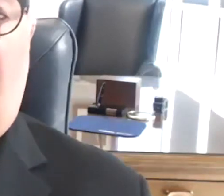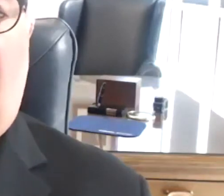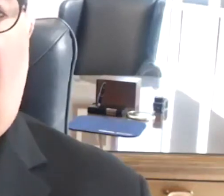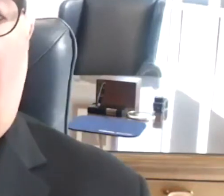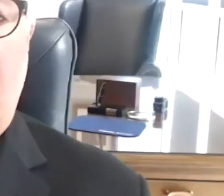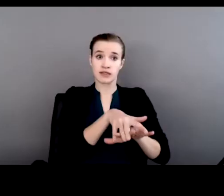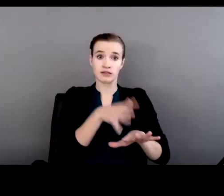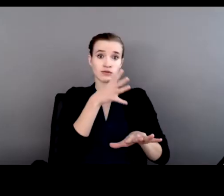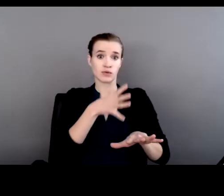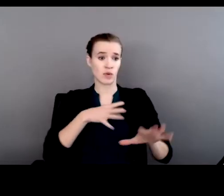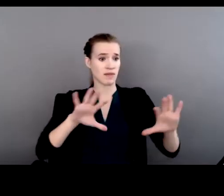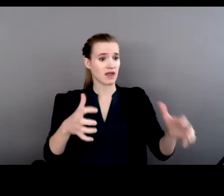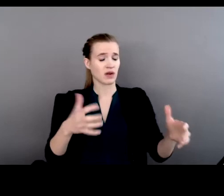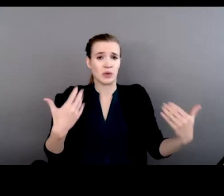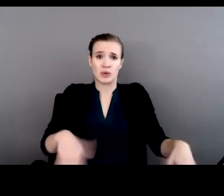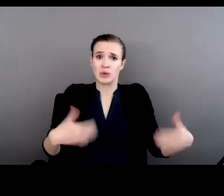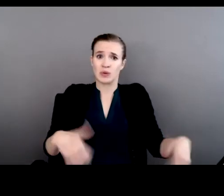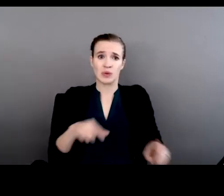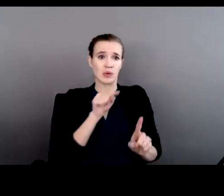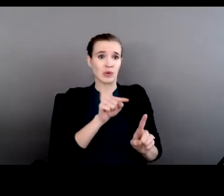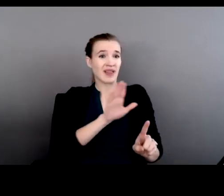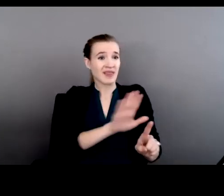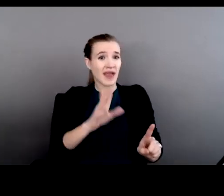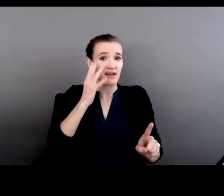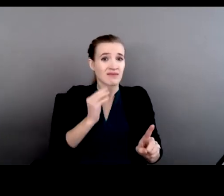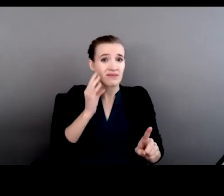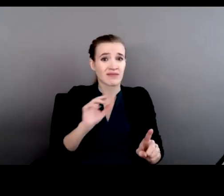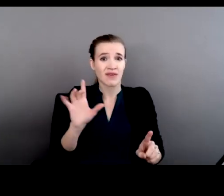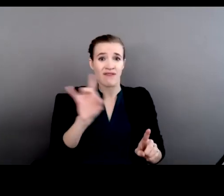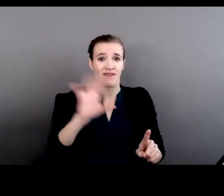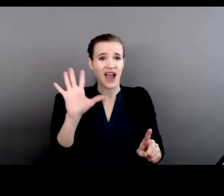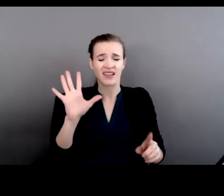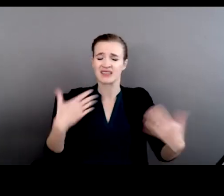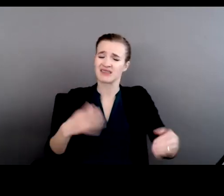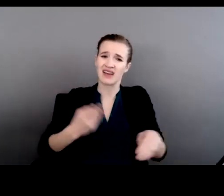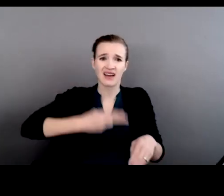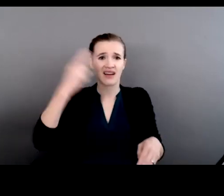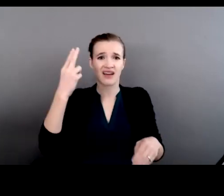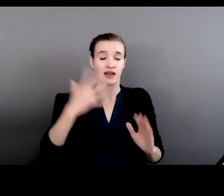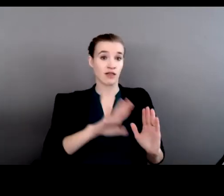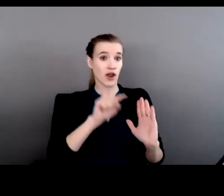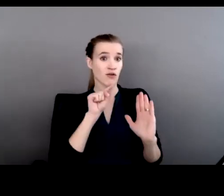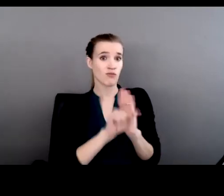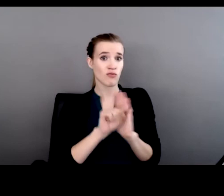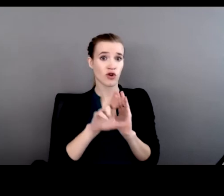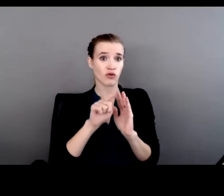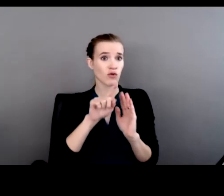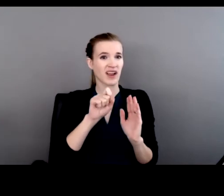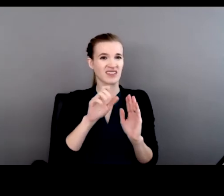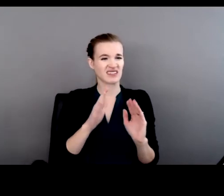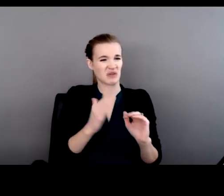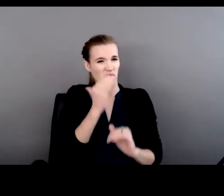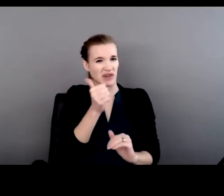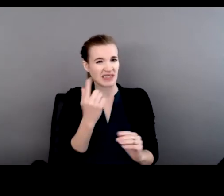alarming levels of violence. Murder rates that are greater than 10 times the national